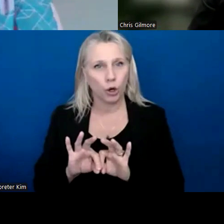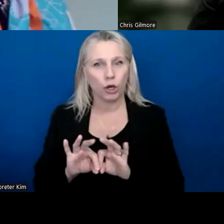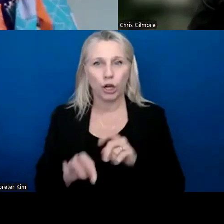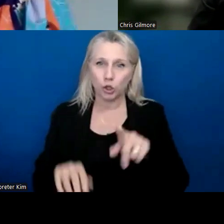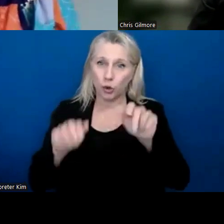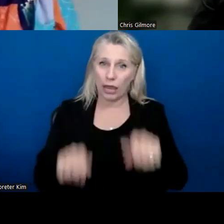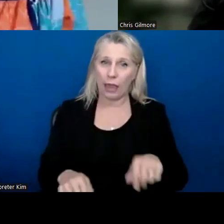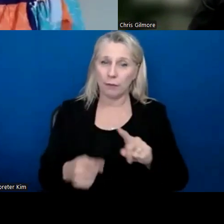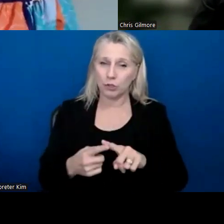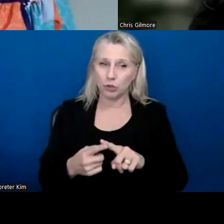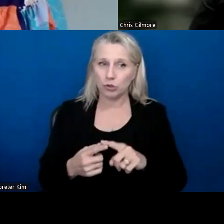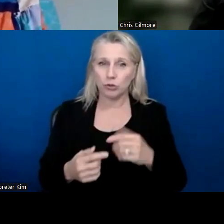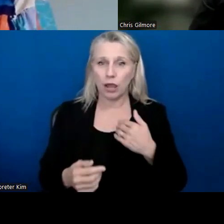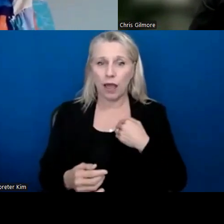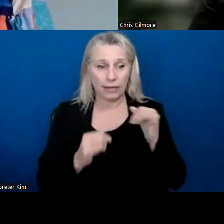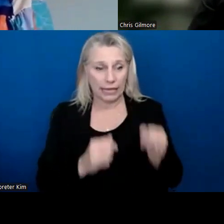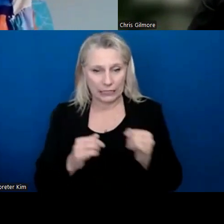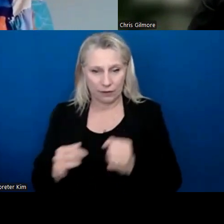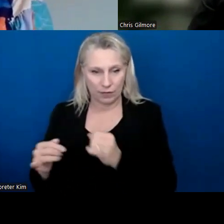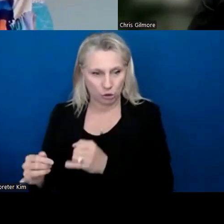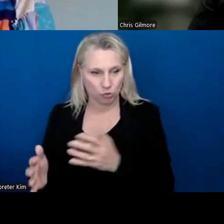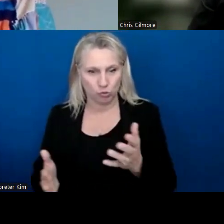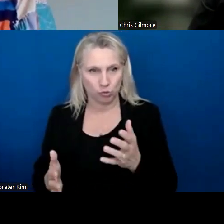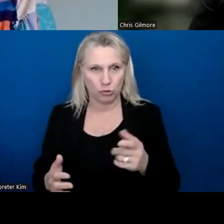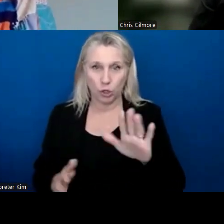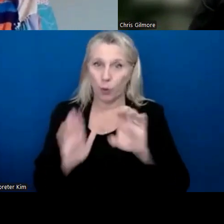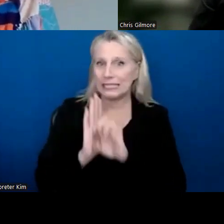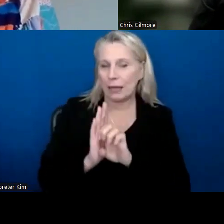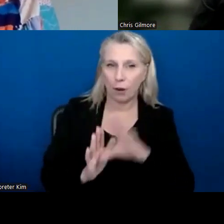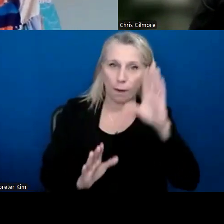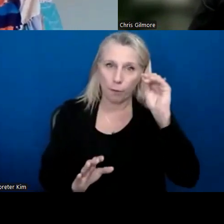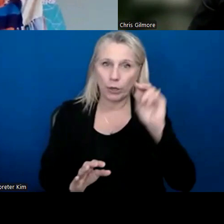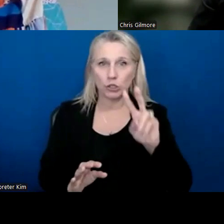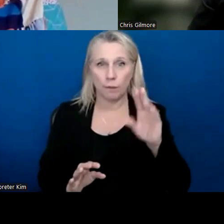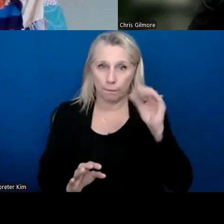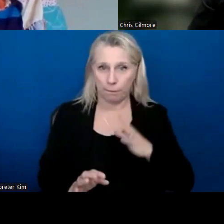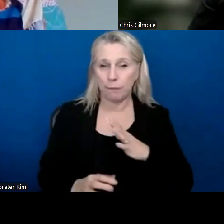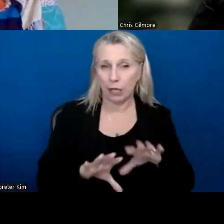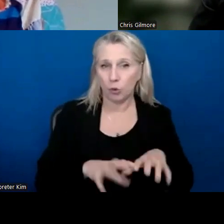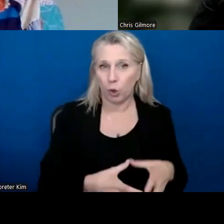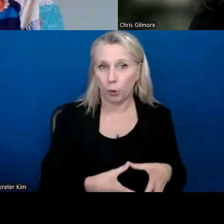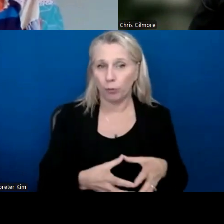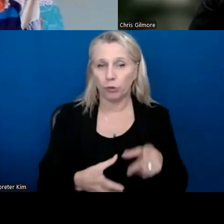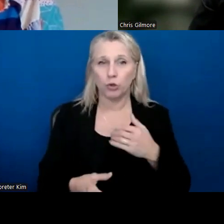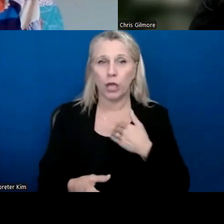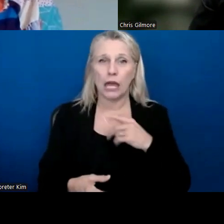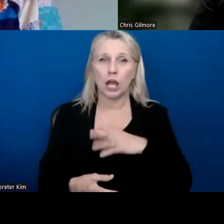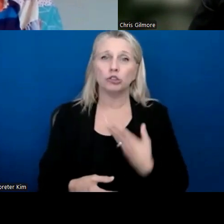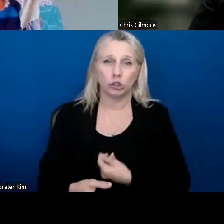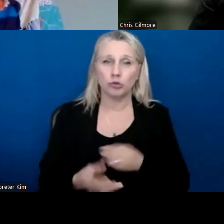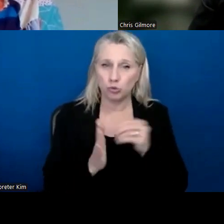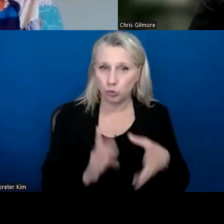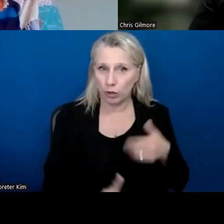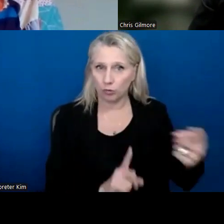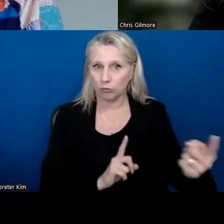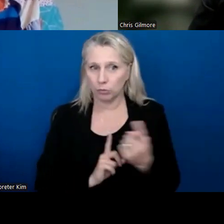able to bring individuals into, into your example of the boys to men group, when you had, um, uh, a trans student come and